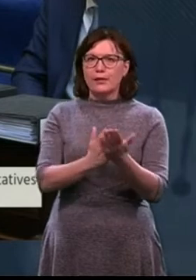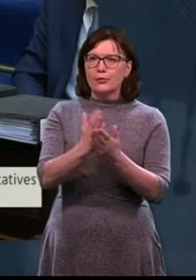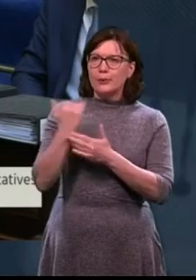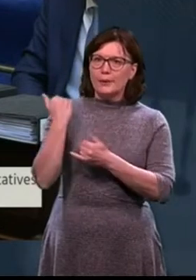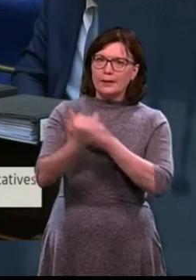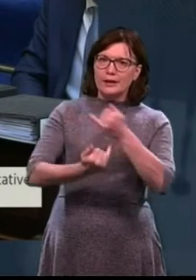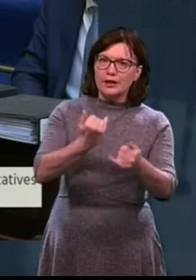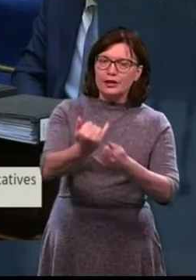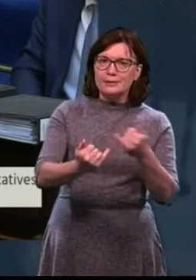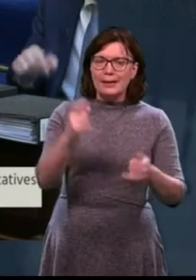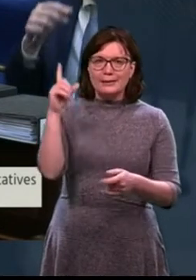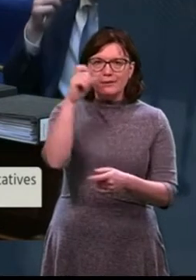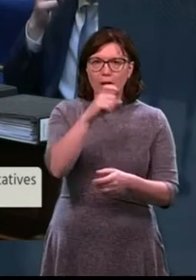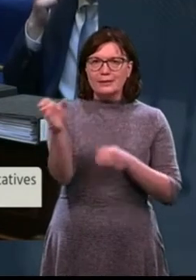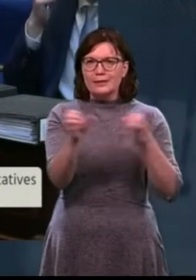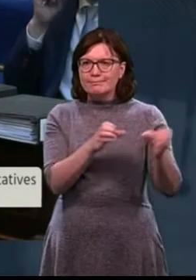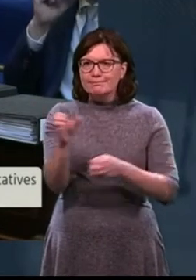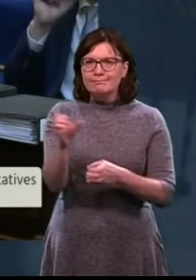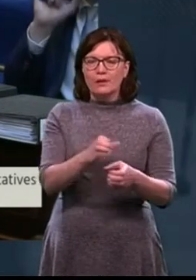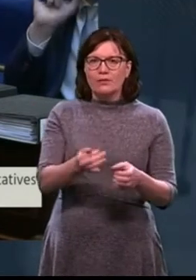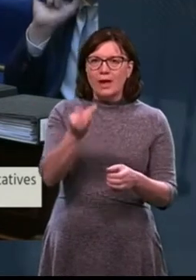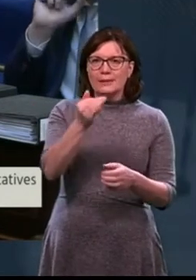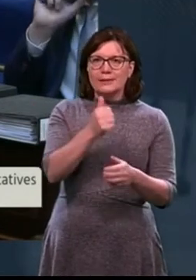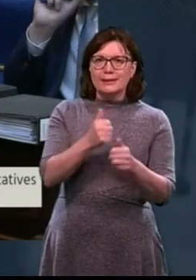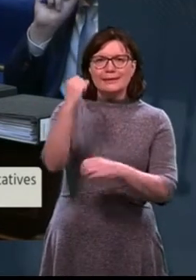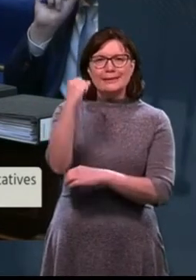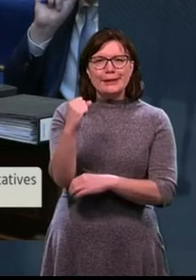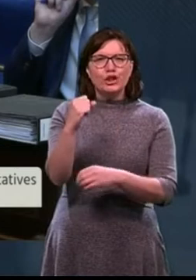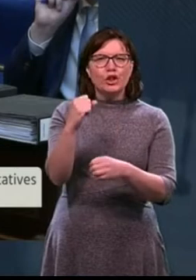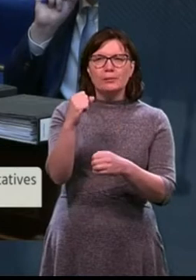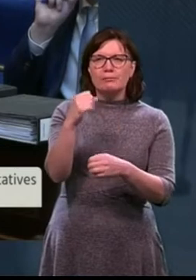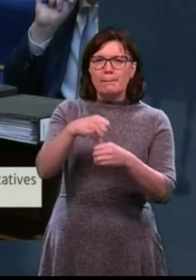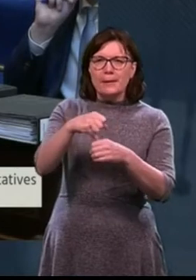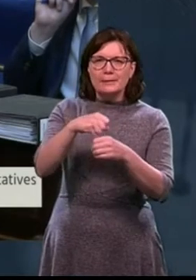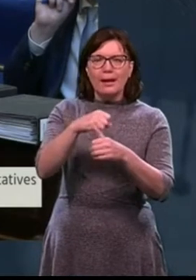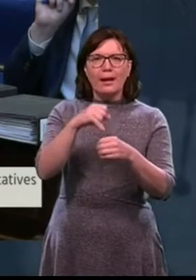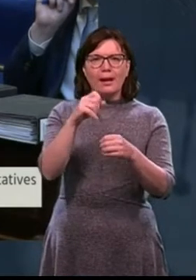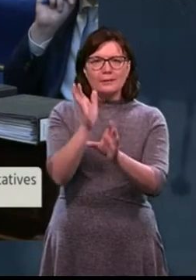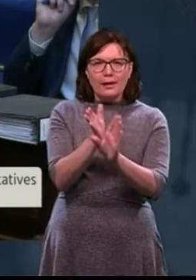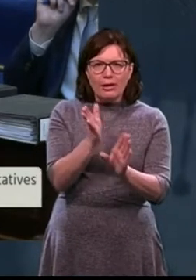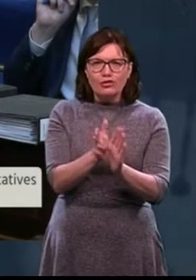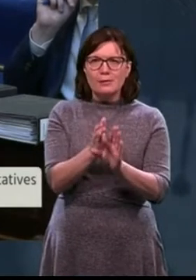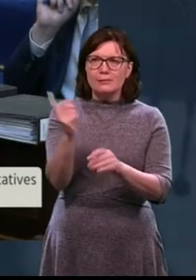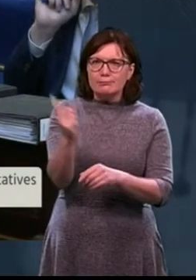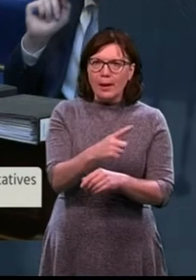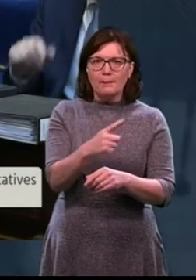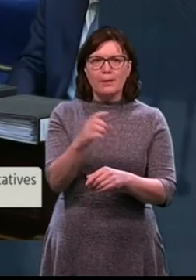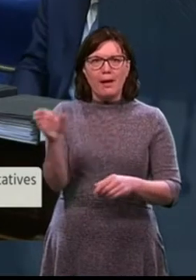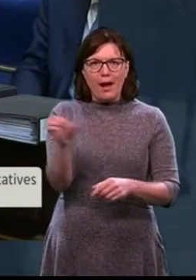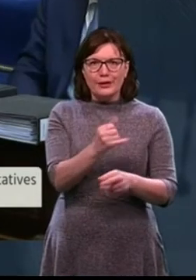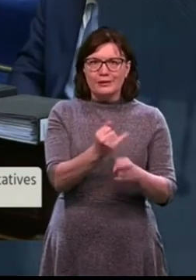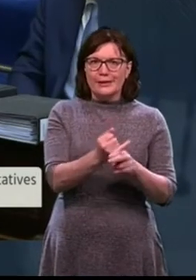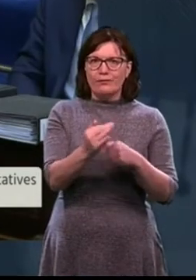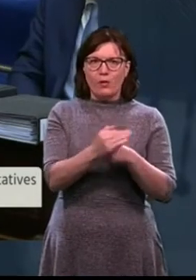ongoing difficulties in recruiting senior clinicians and psychiatry for these posts in certain parts of